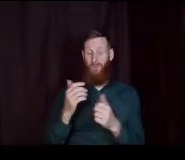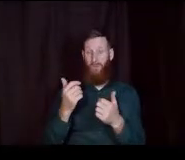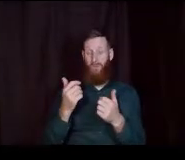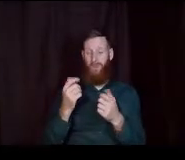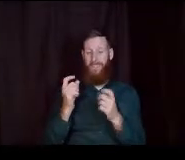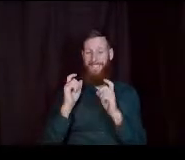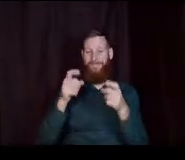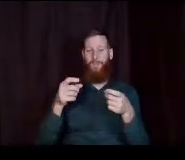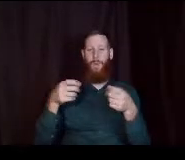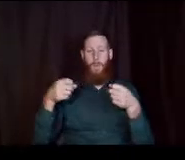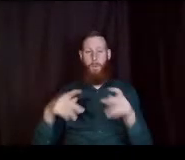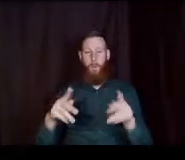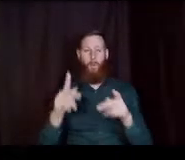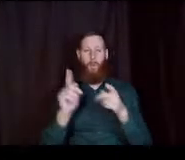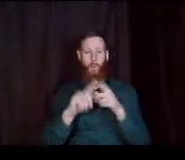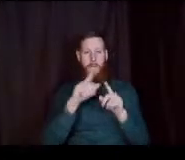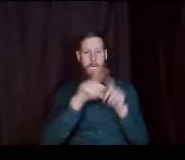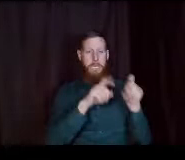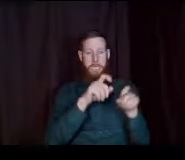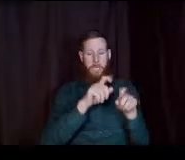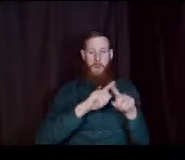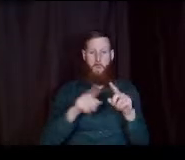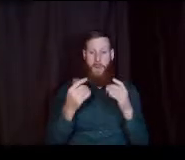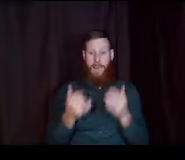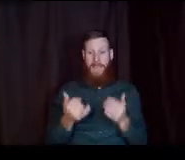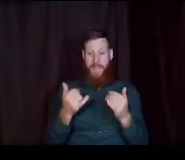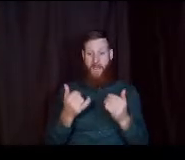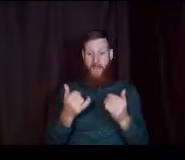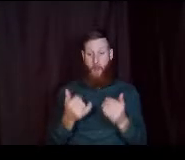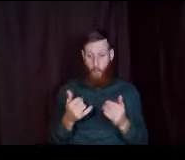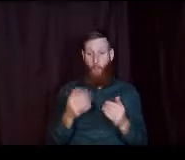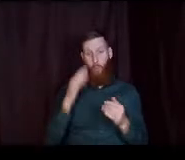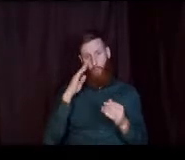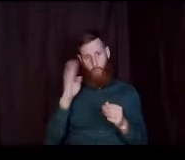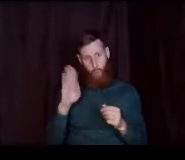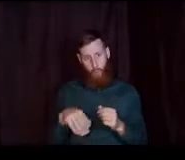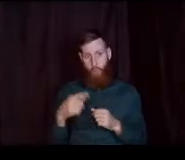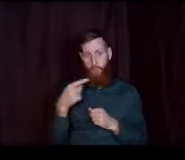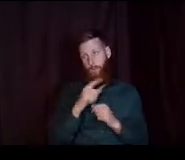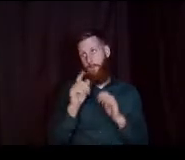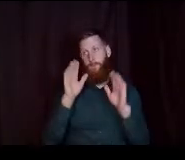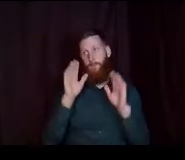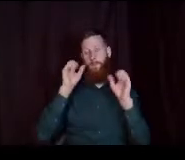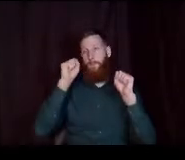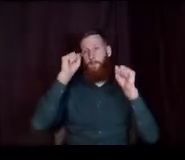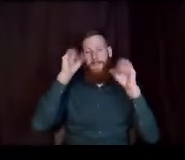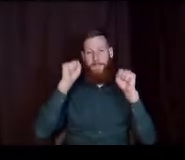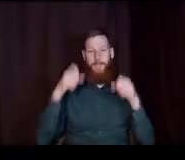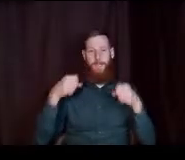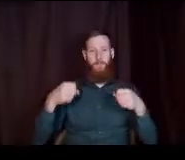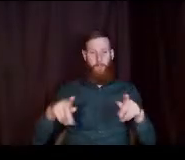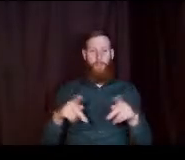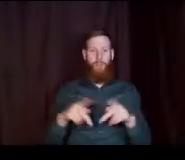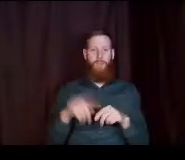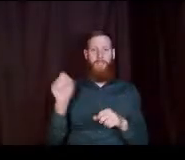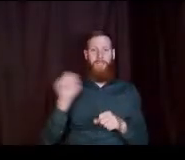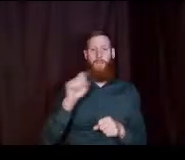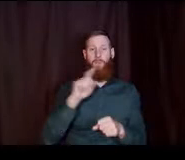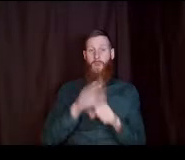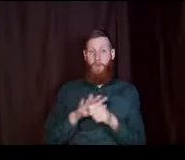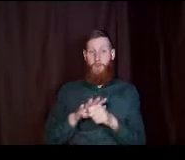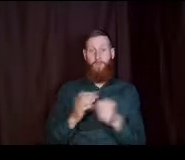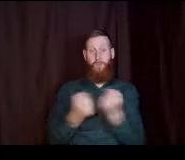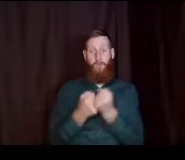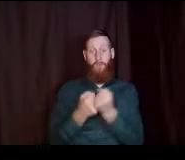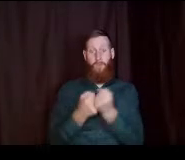questions out at the end but for now just know that is an amazing opportunity there are seattle promise support staff um